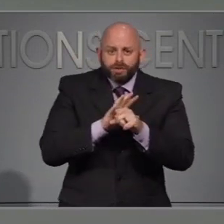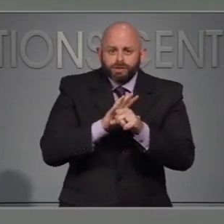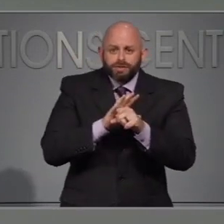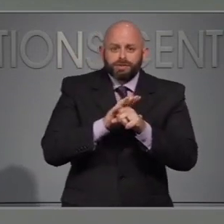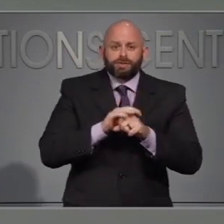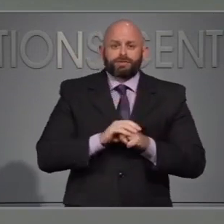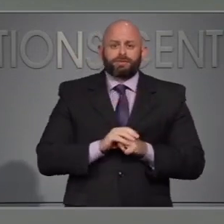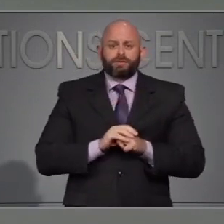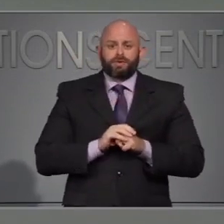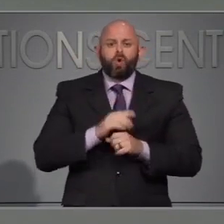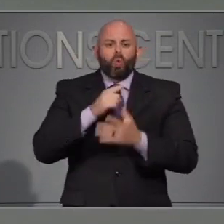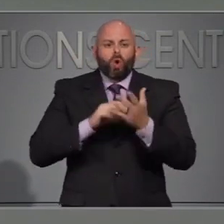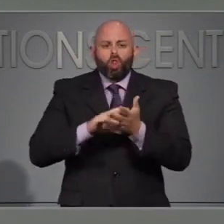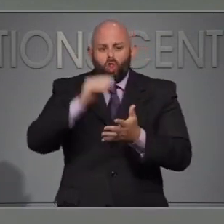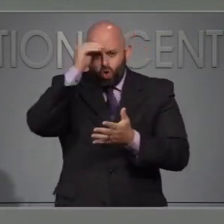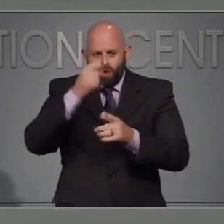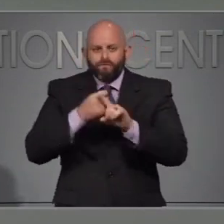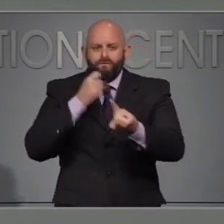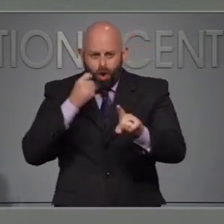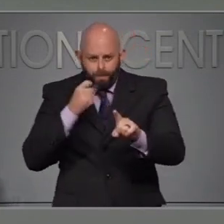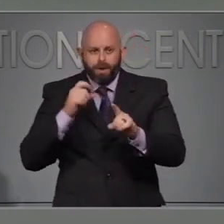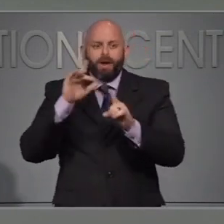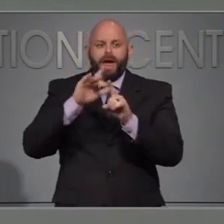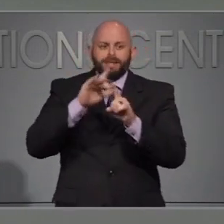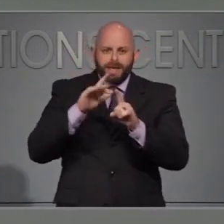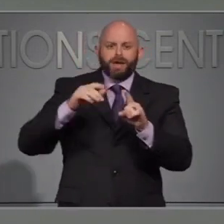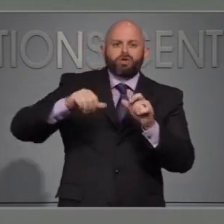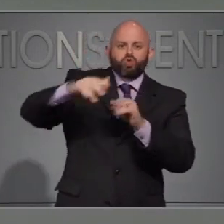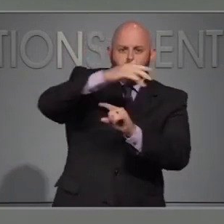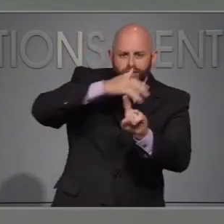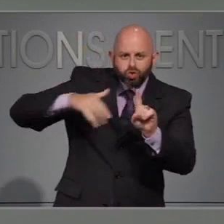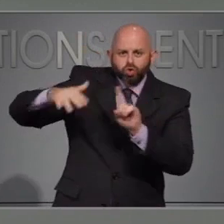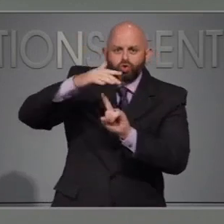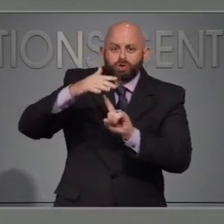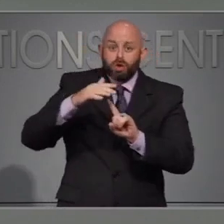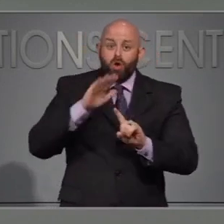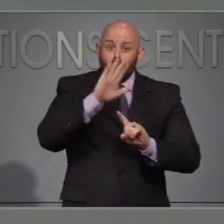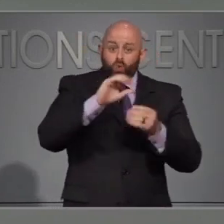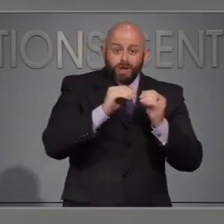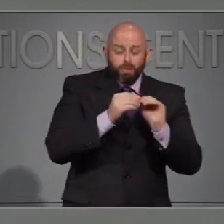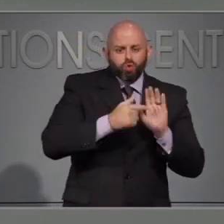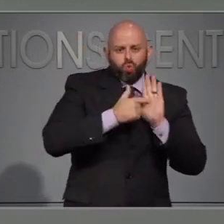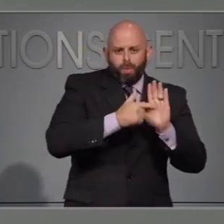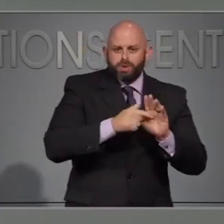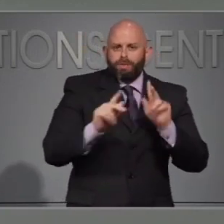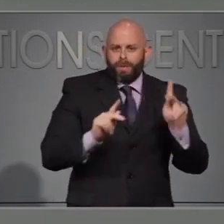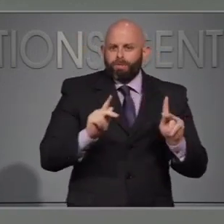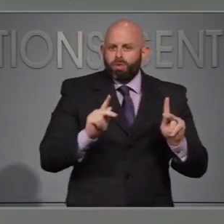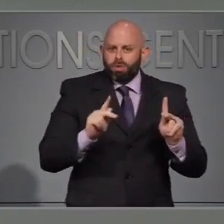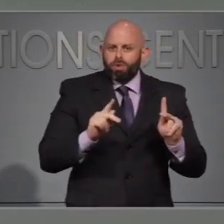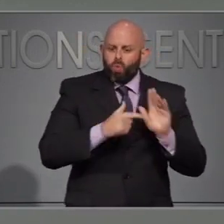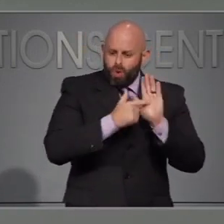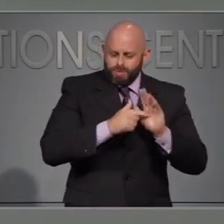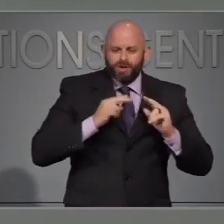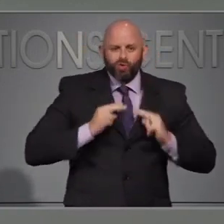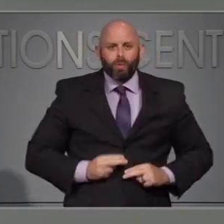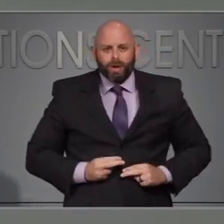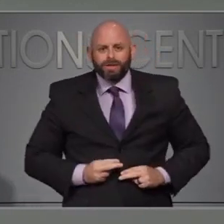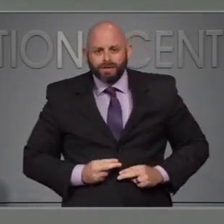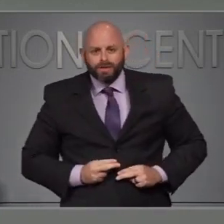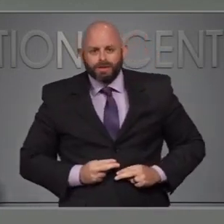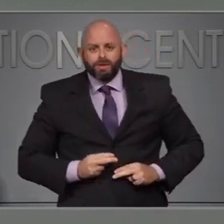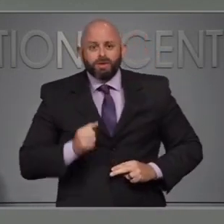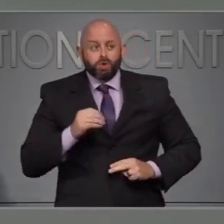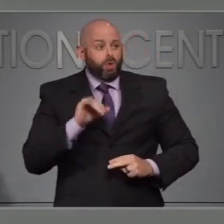contact tracers? You earlier alluded to how cases are being driven by 25 to 49-year-olds. But what percentage of positive cases